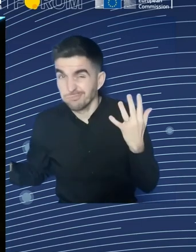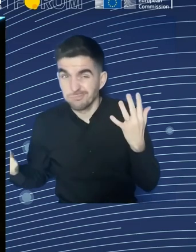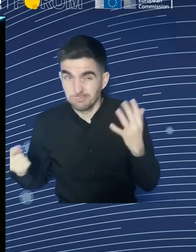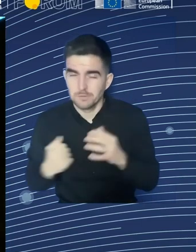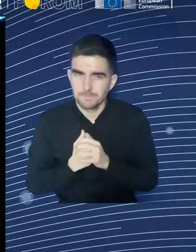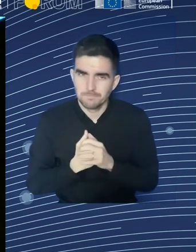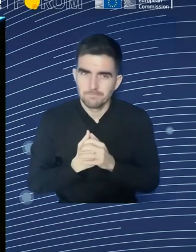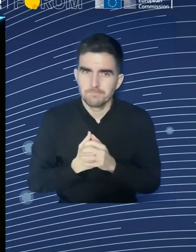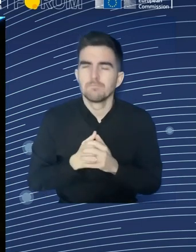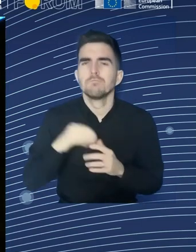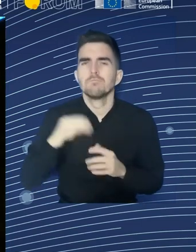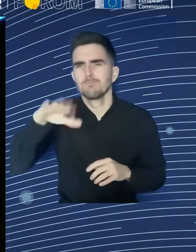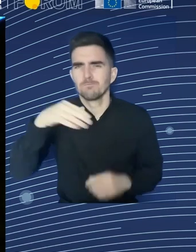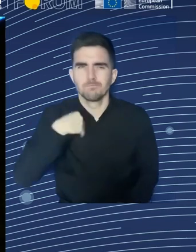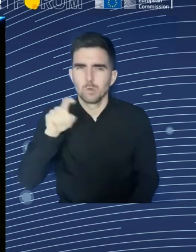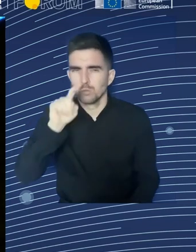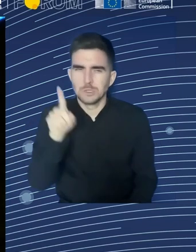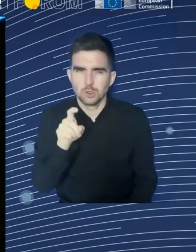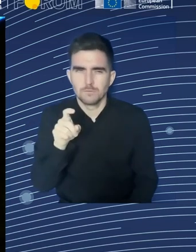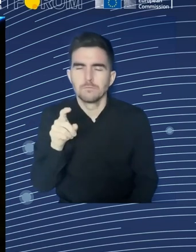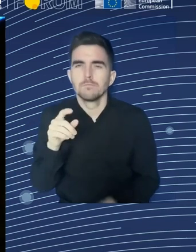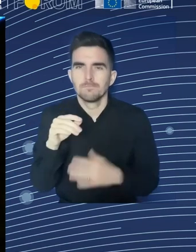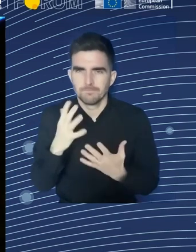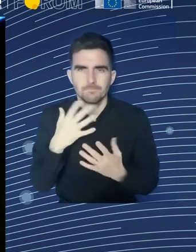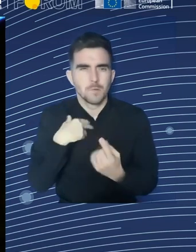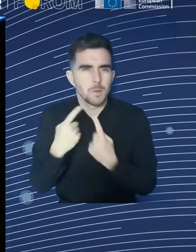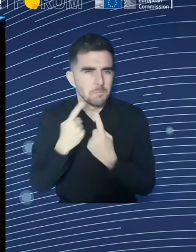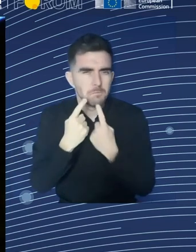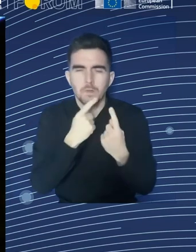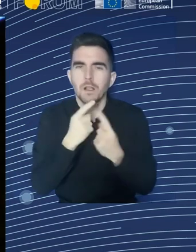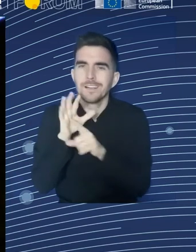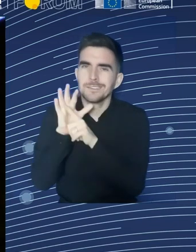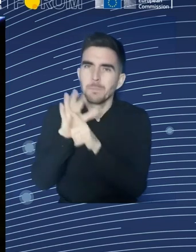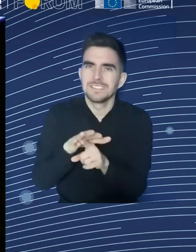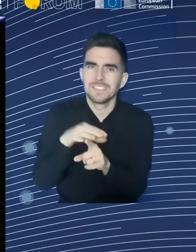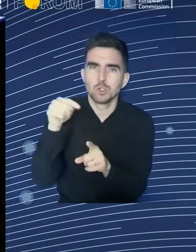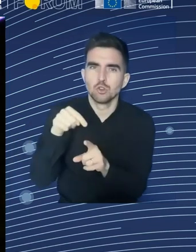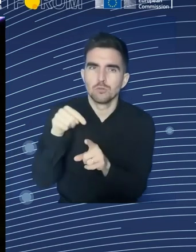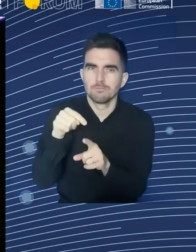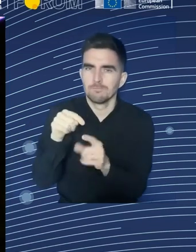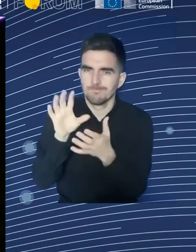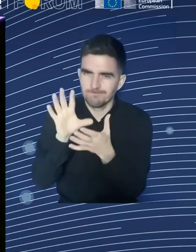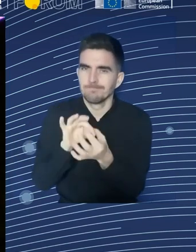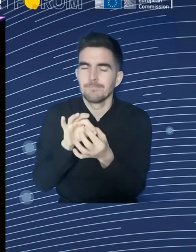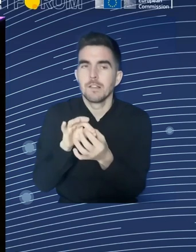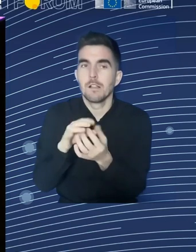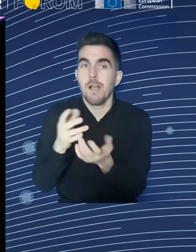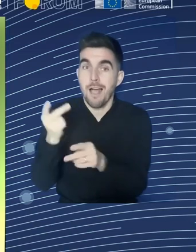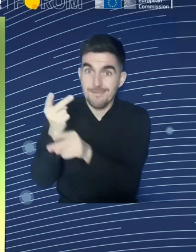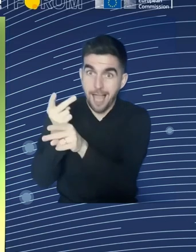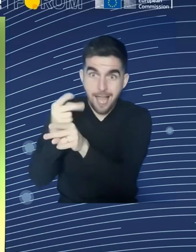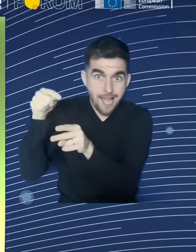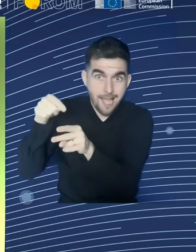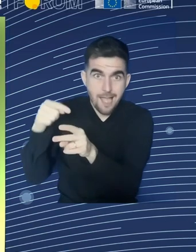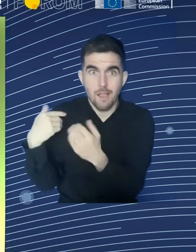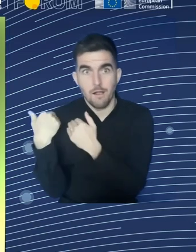What about discrimination on these other grounds that Ineska is suggesting? How should we address that at EU level? Yeah,